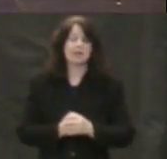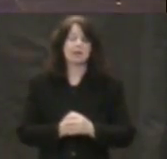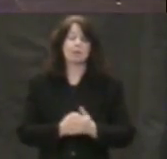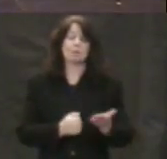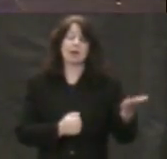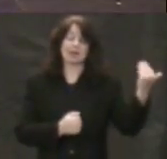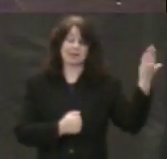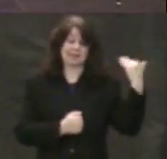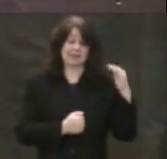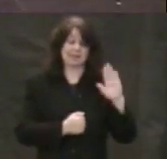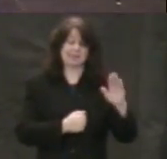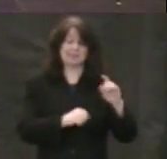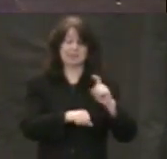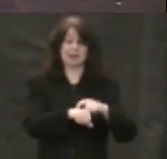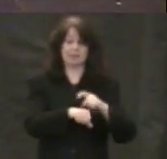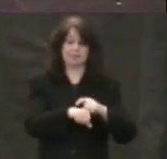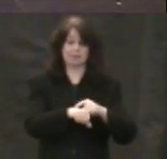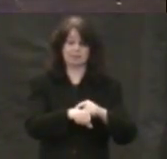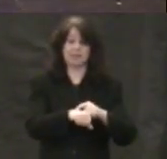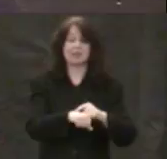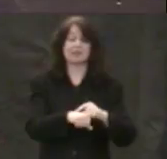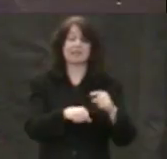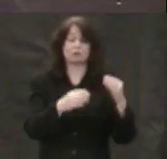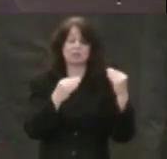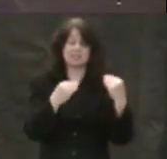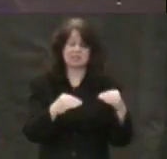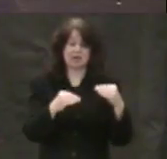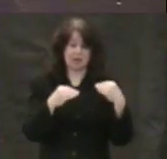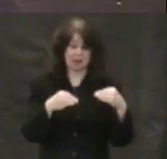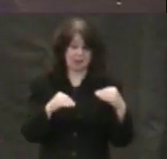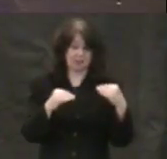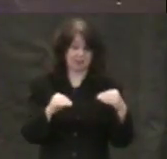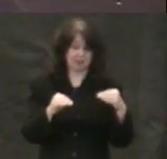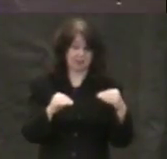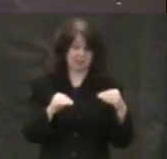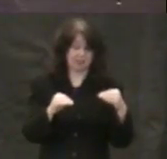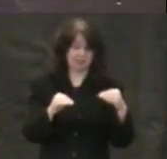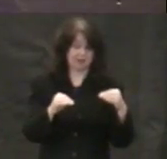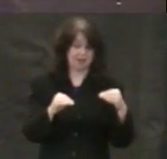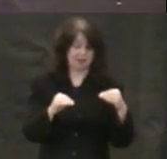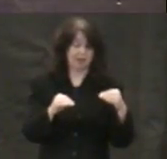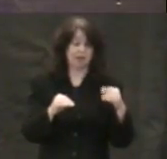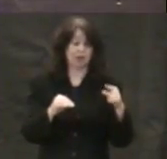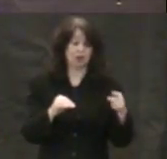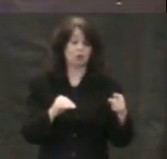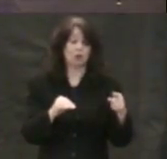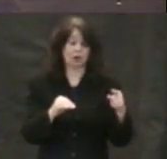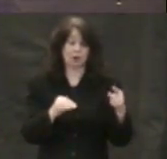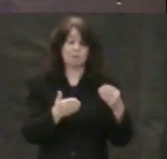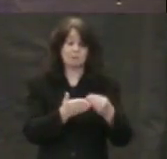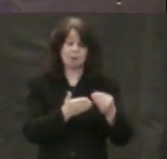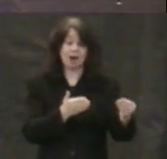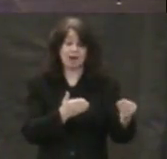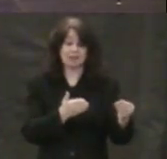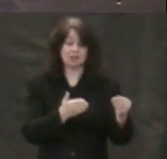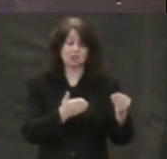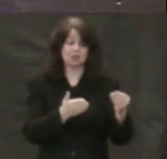indulgences, the sale of indulgences was terribly abused. They were